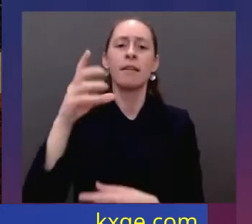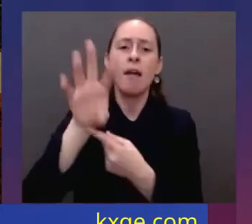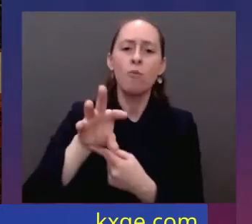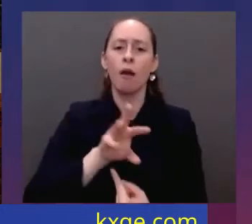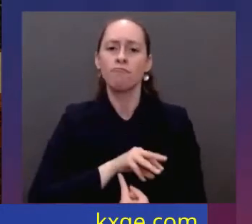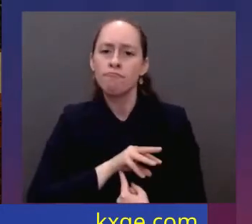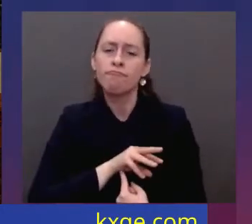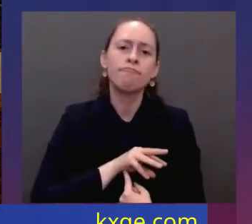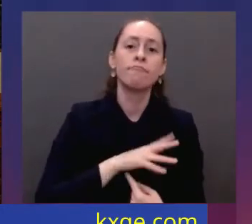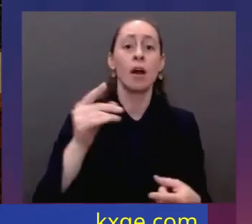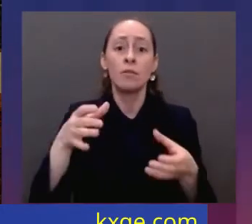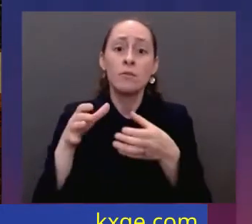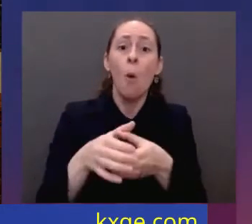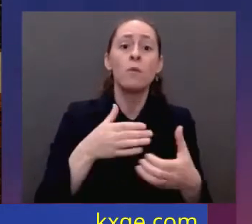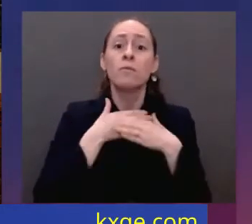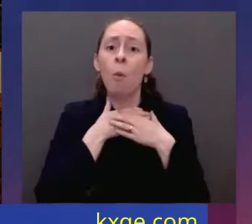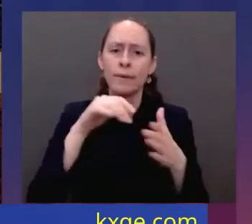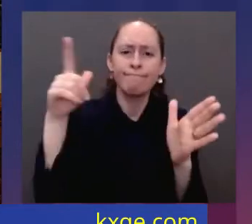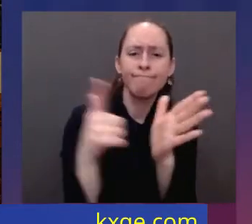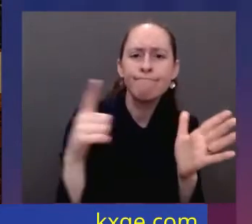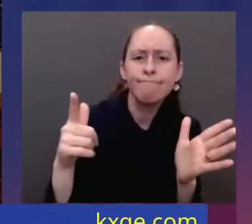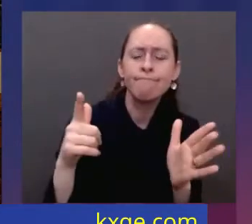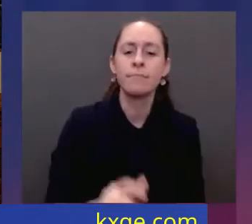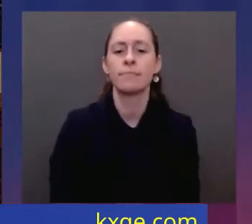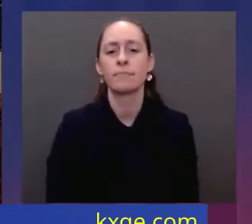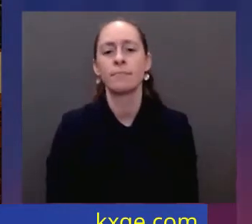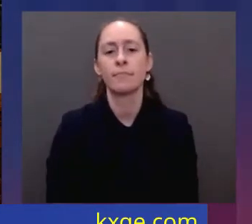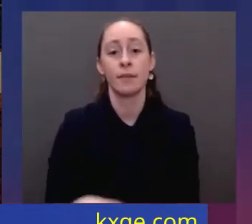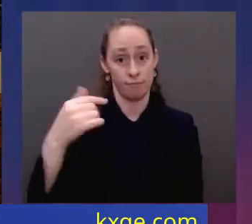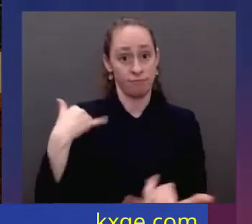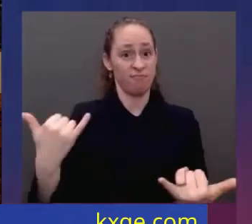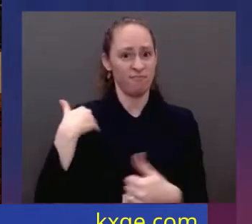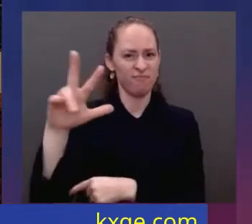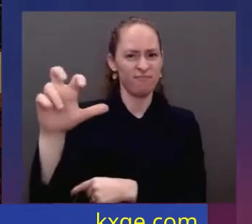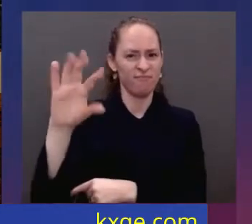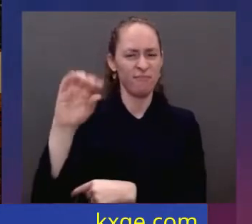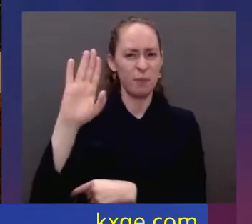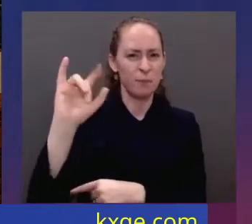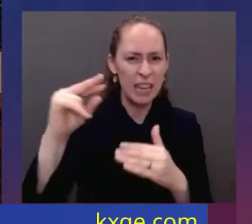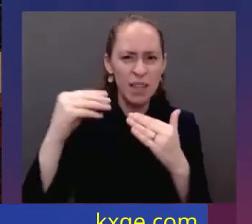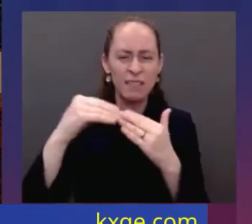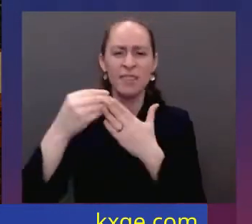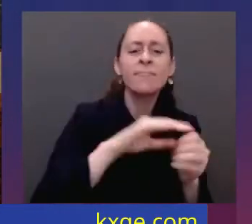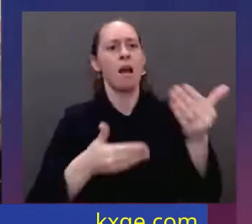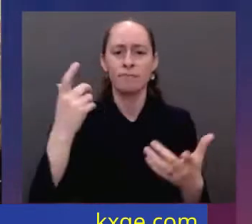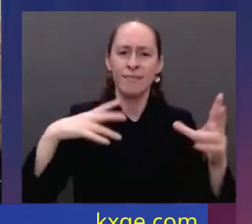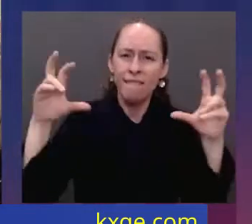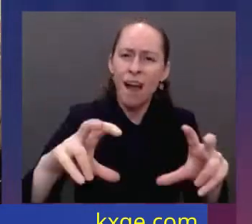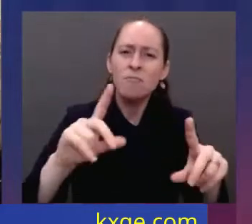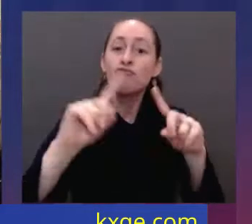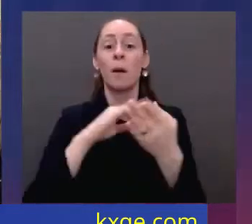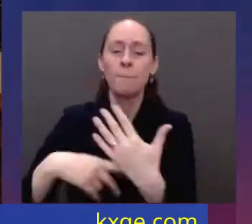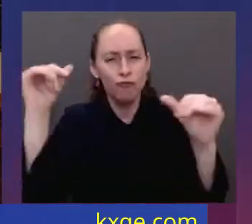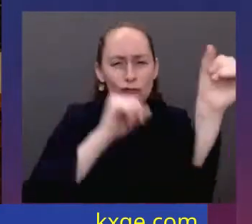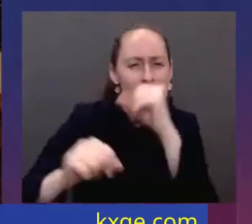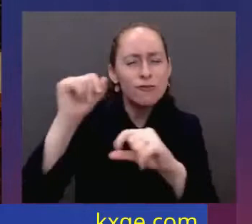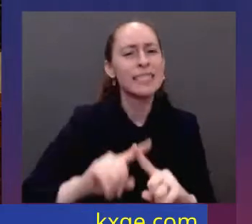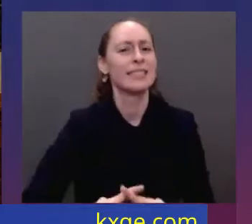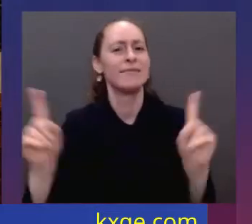$350 billion that cities, states, counties can use to hire more police, invest in more proven strategies like